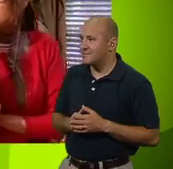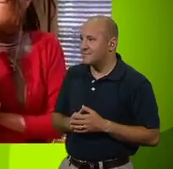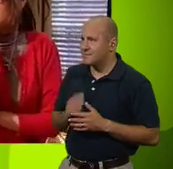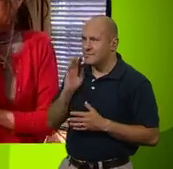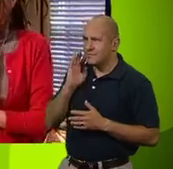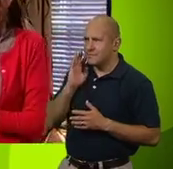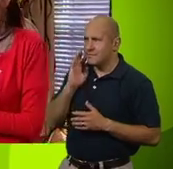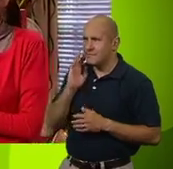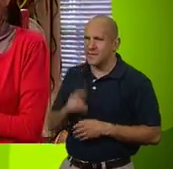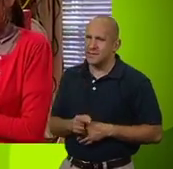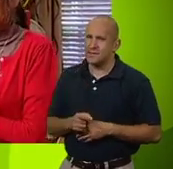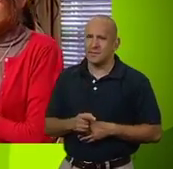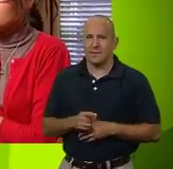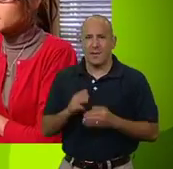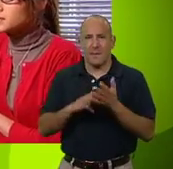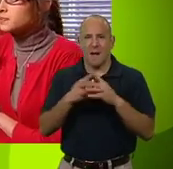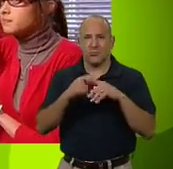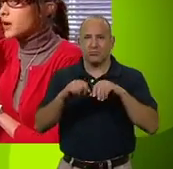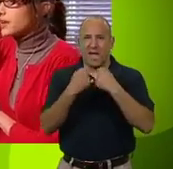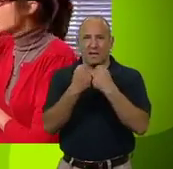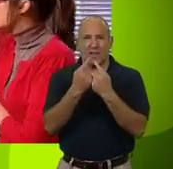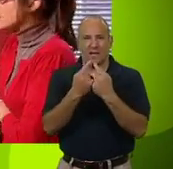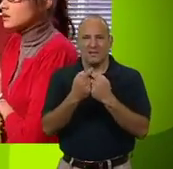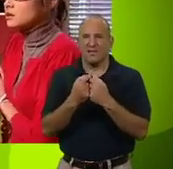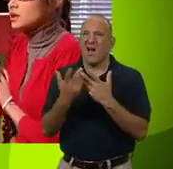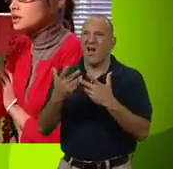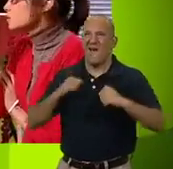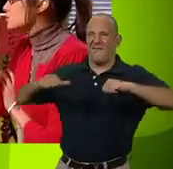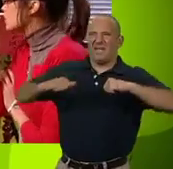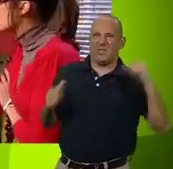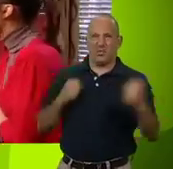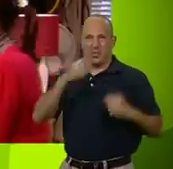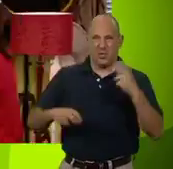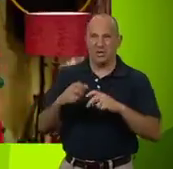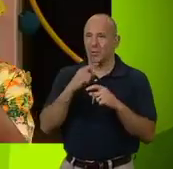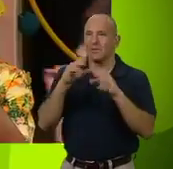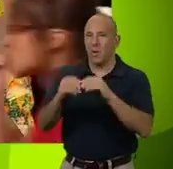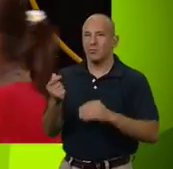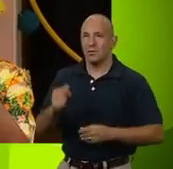It must be Max breaking more of Danny's stuff. He's probably just burning energy. He'll soon stop.